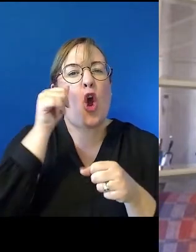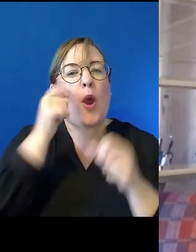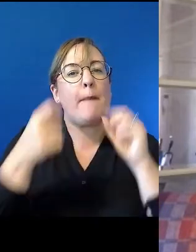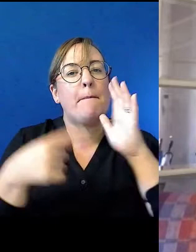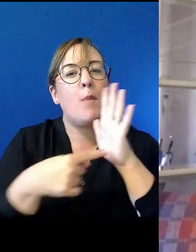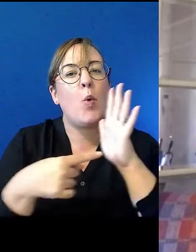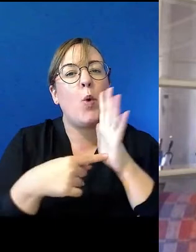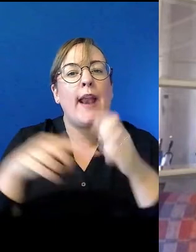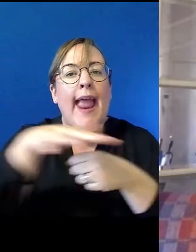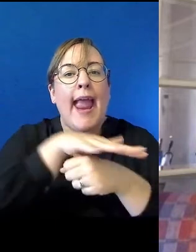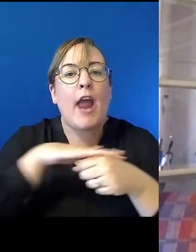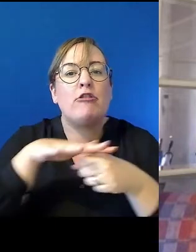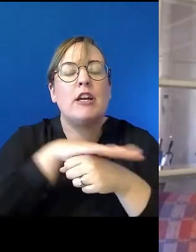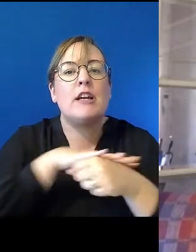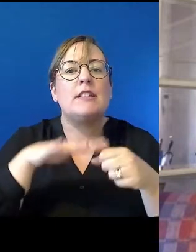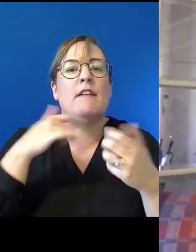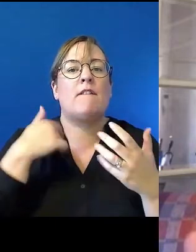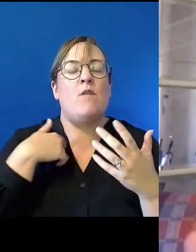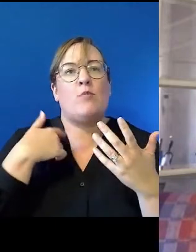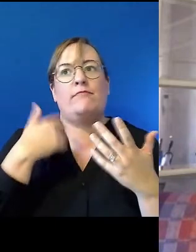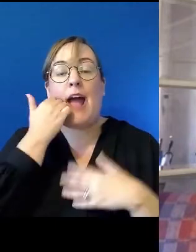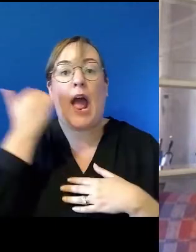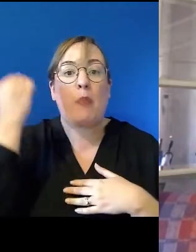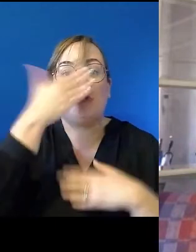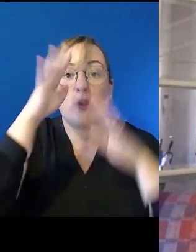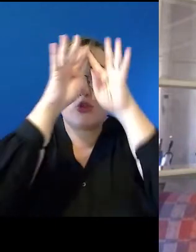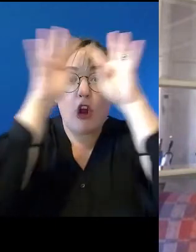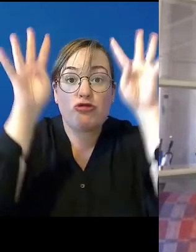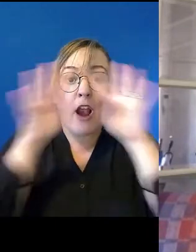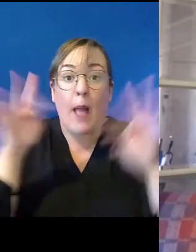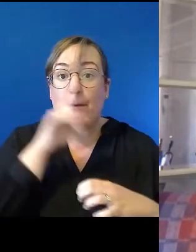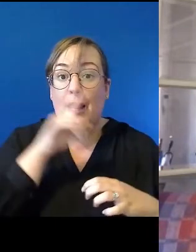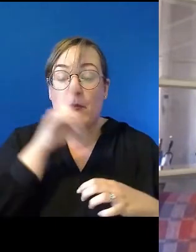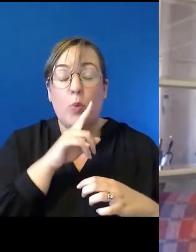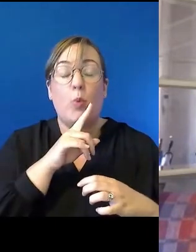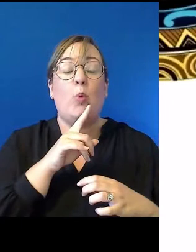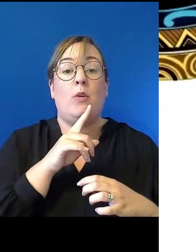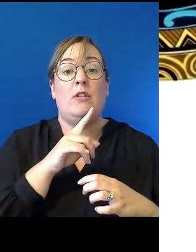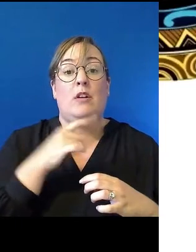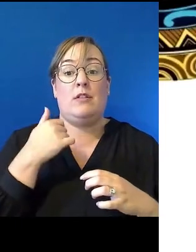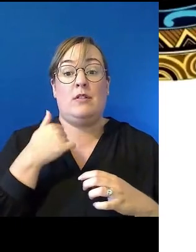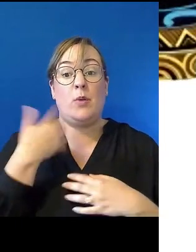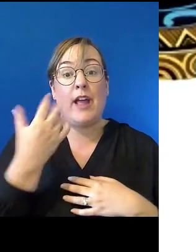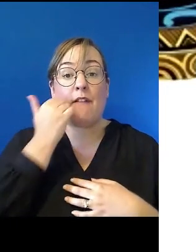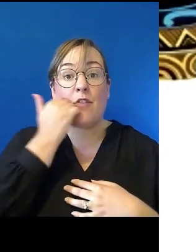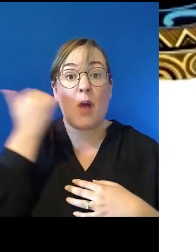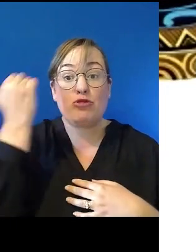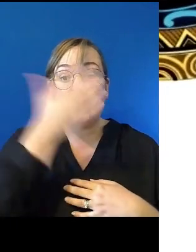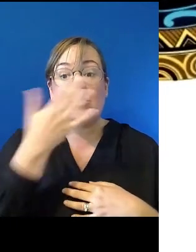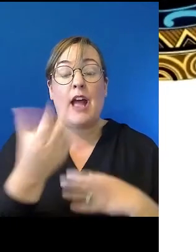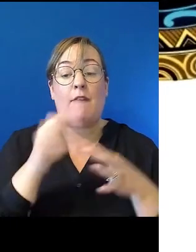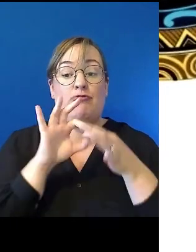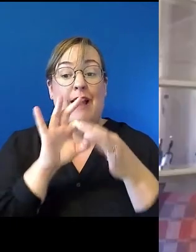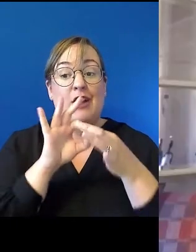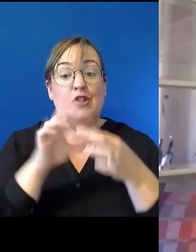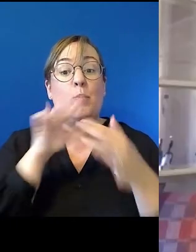significance to Aboriginal and Torres Strait Islander people, where, where, you know, Aboriginal people have, have the relationship with government